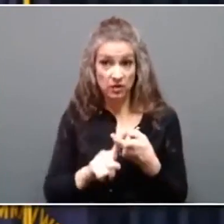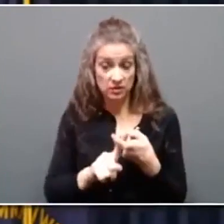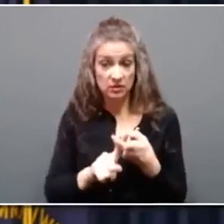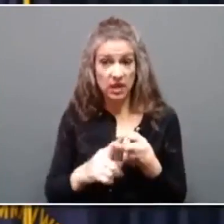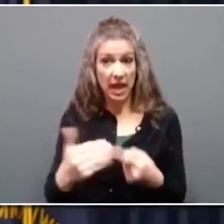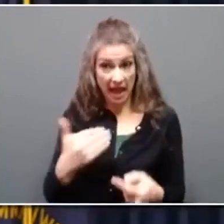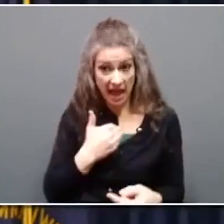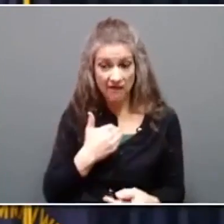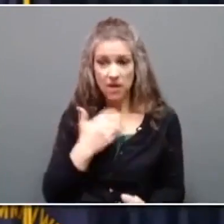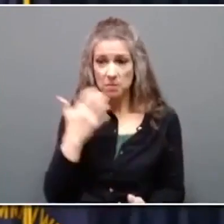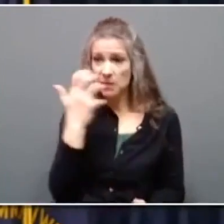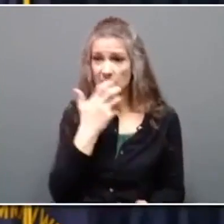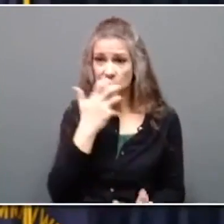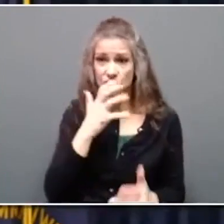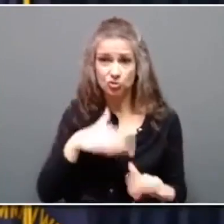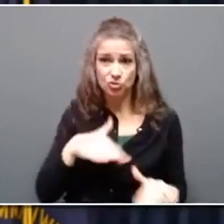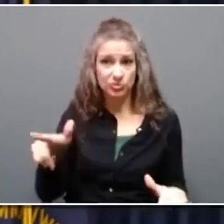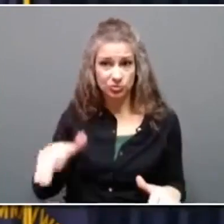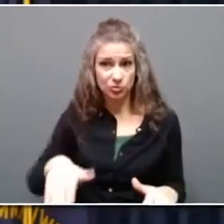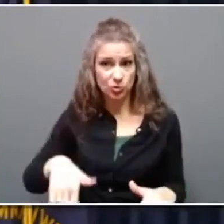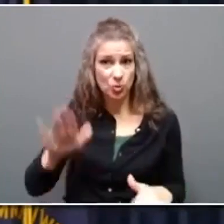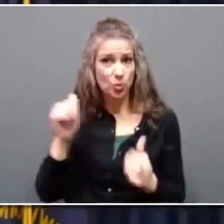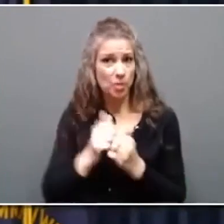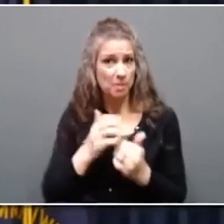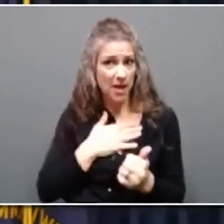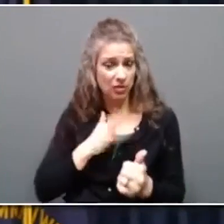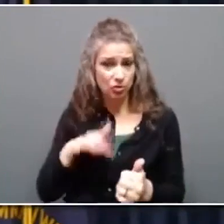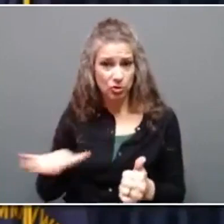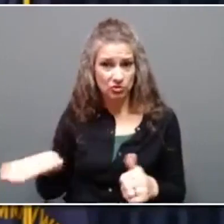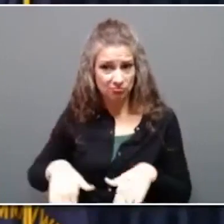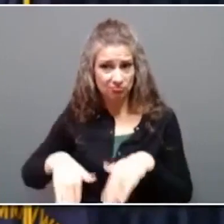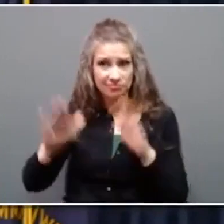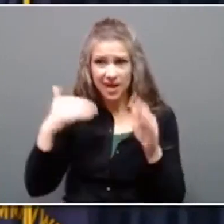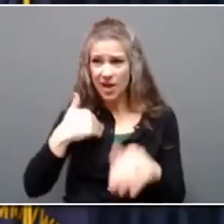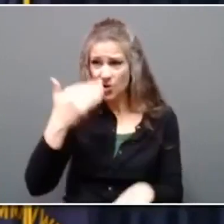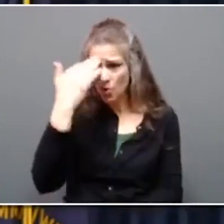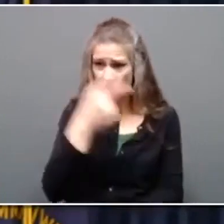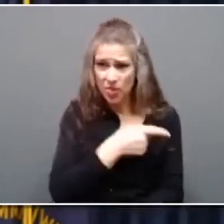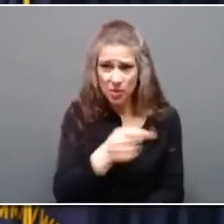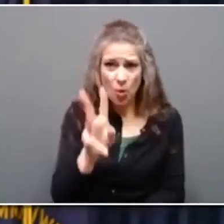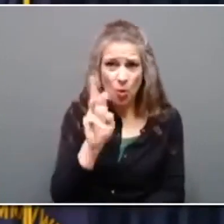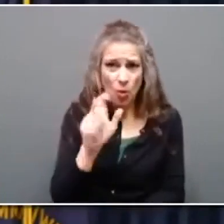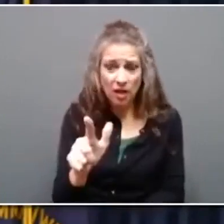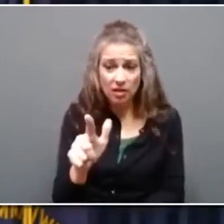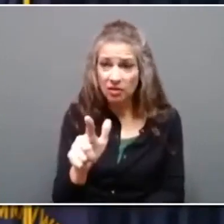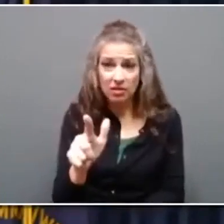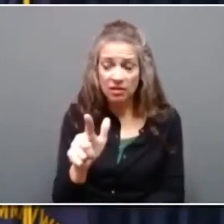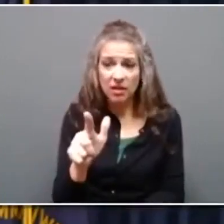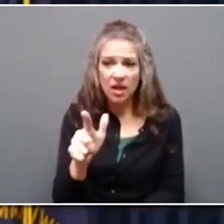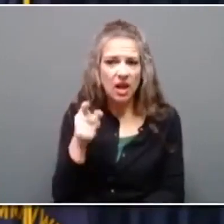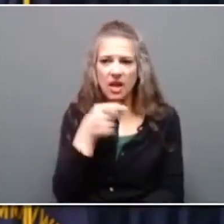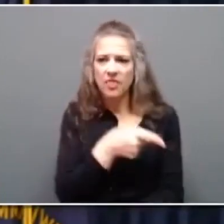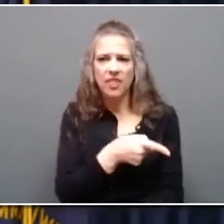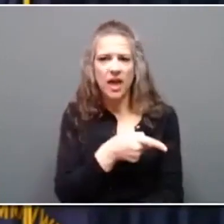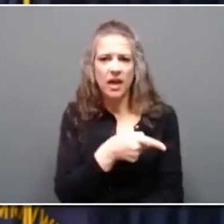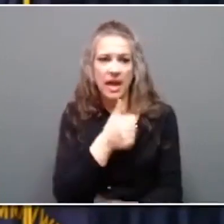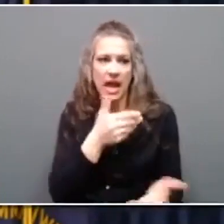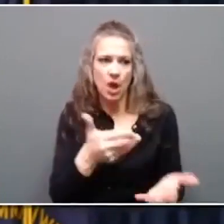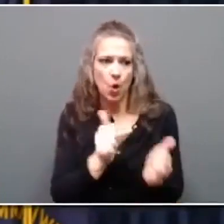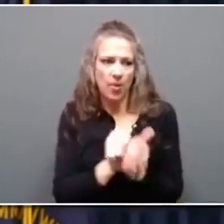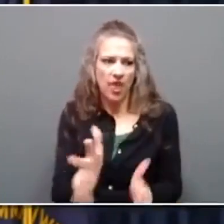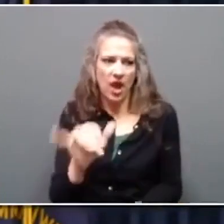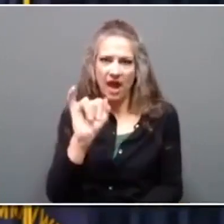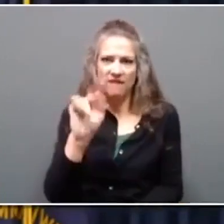amazing children that have grown up with mine that I know so well. They wouldn't be here without IVF. It is a gift from God